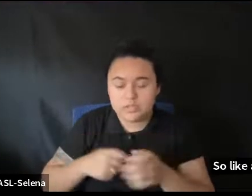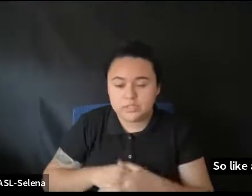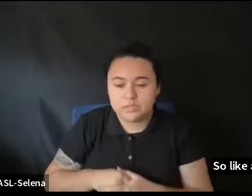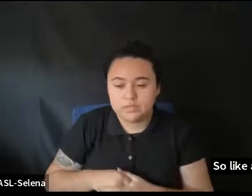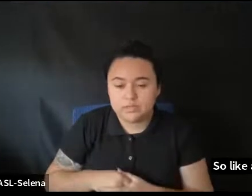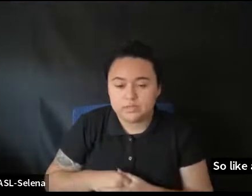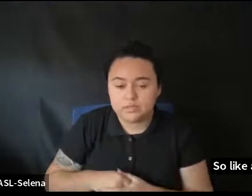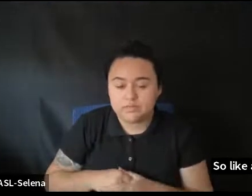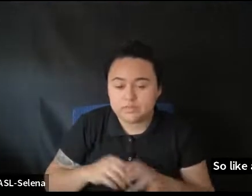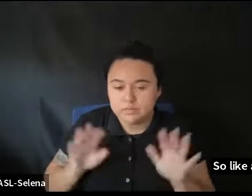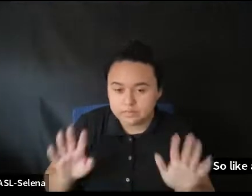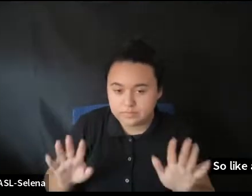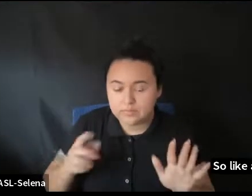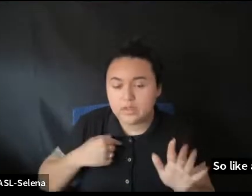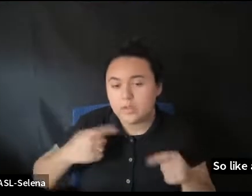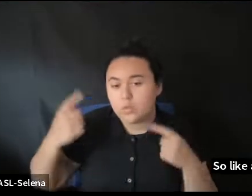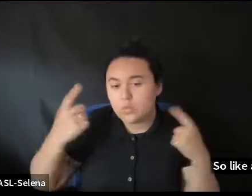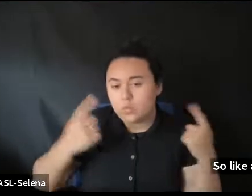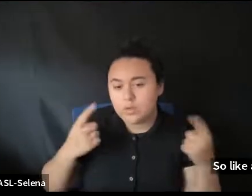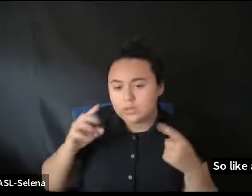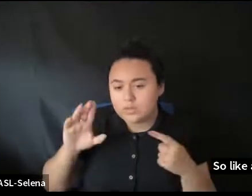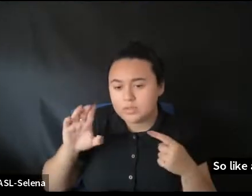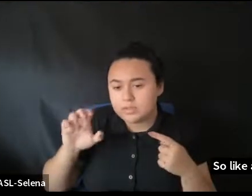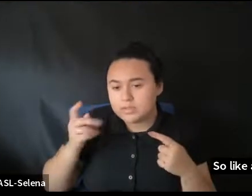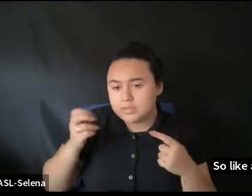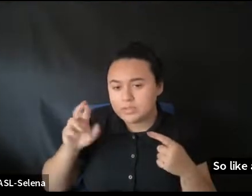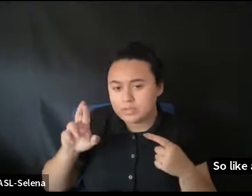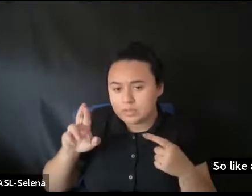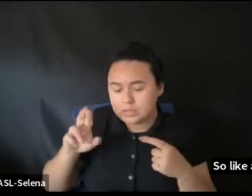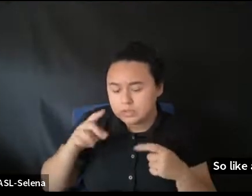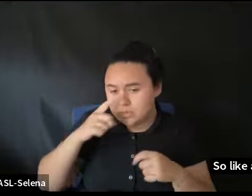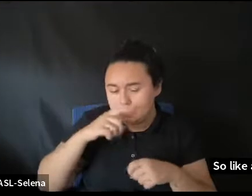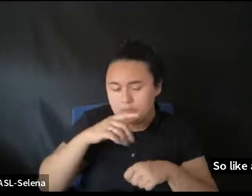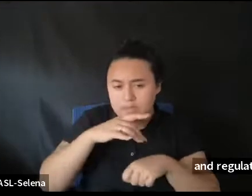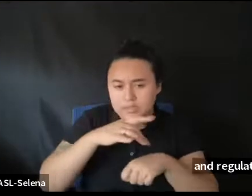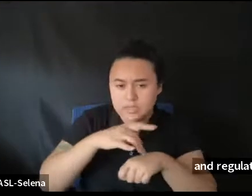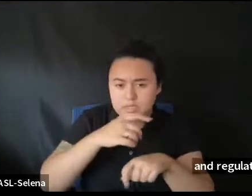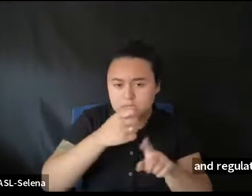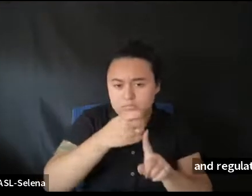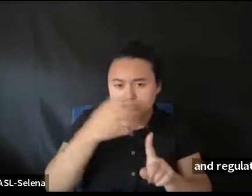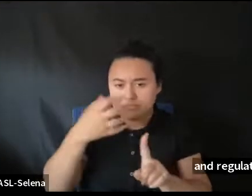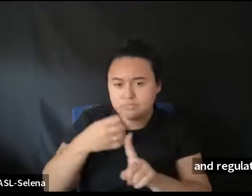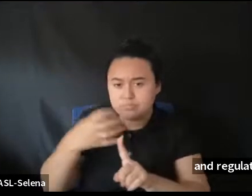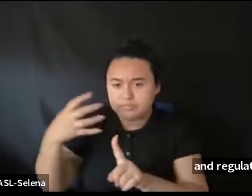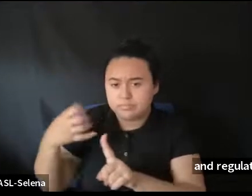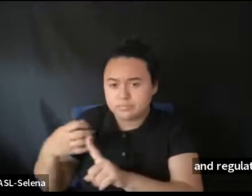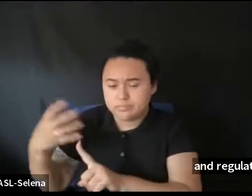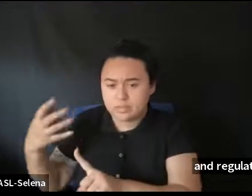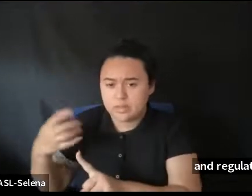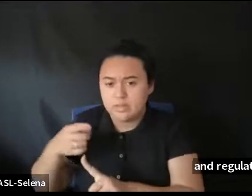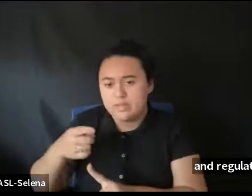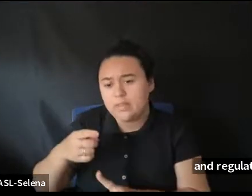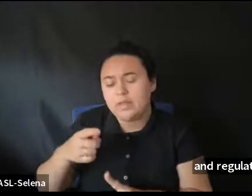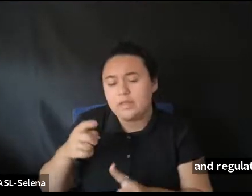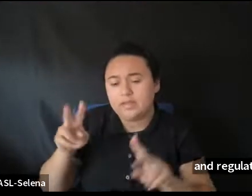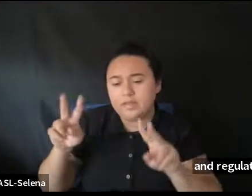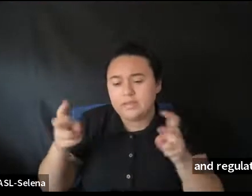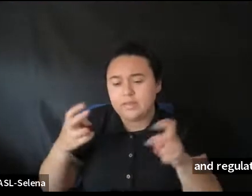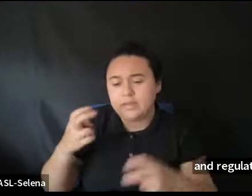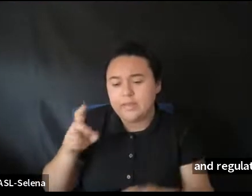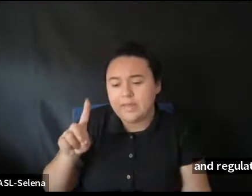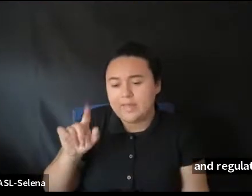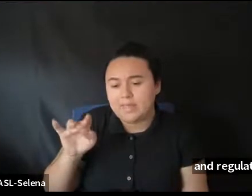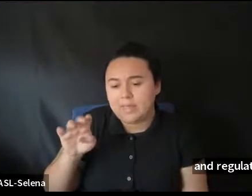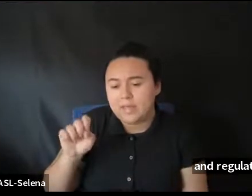And I wonder. If Caesar. You could touch on. The. Sort of headlines. Of the